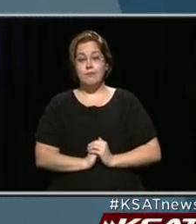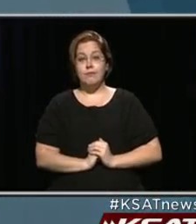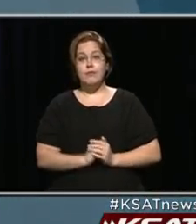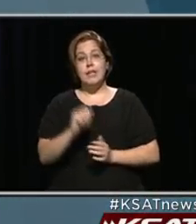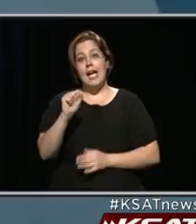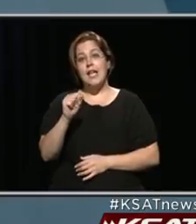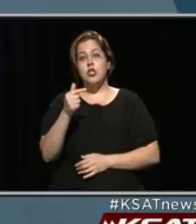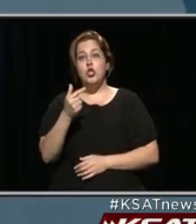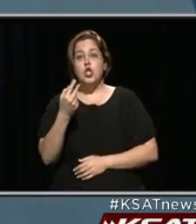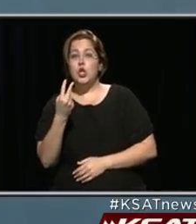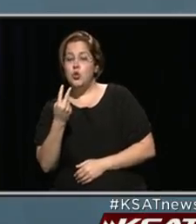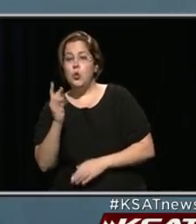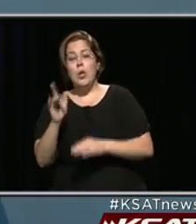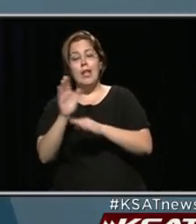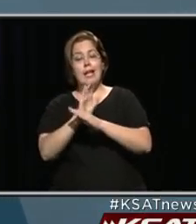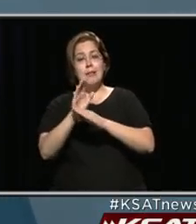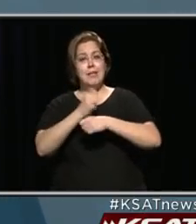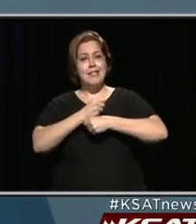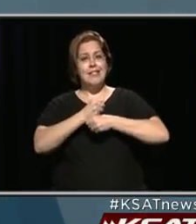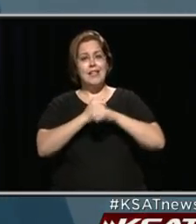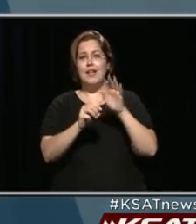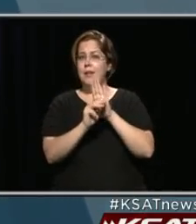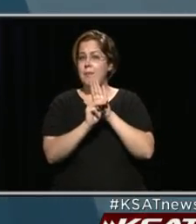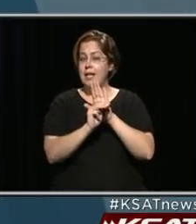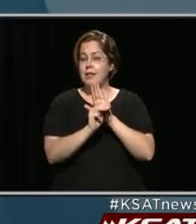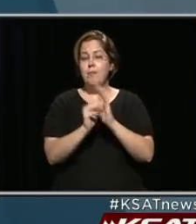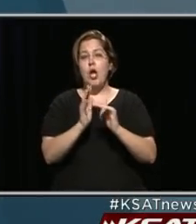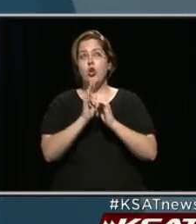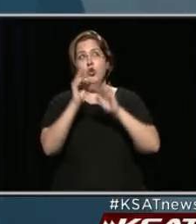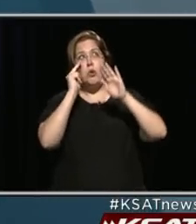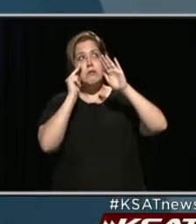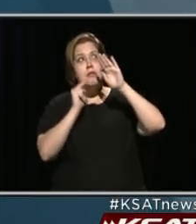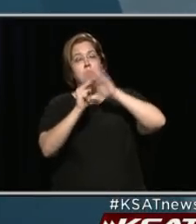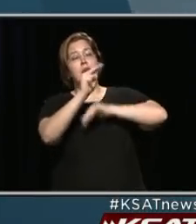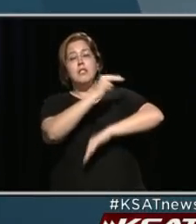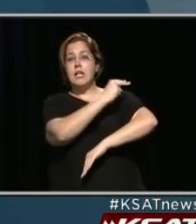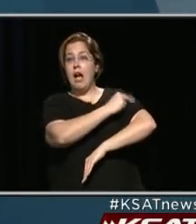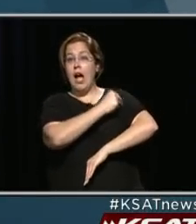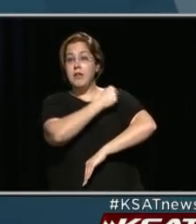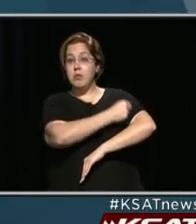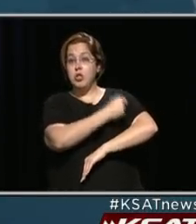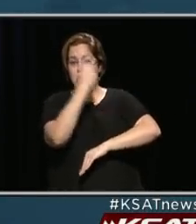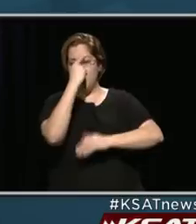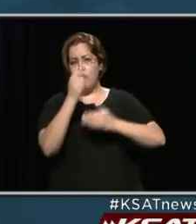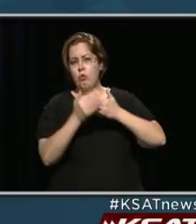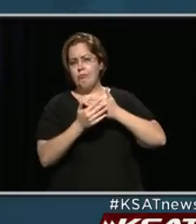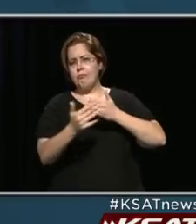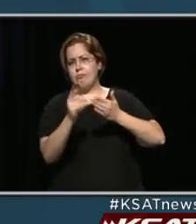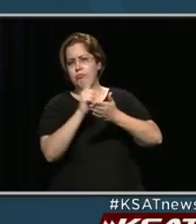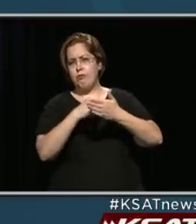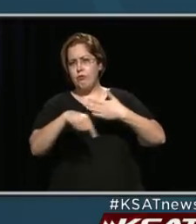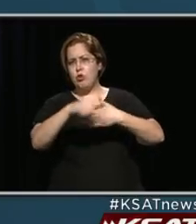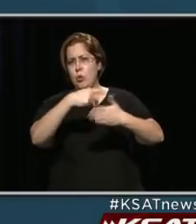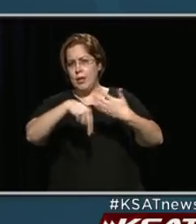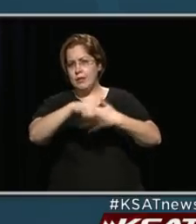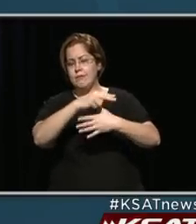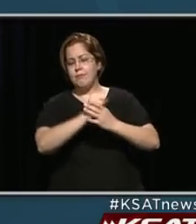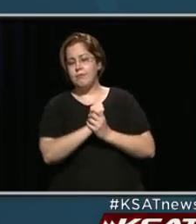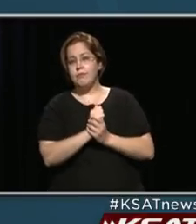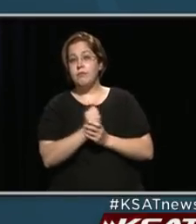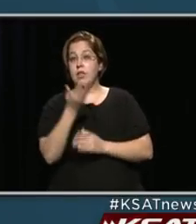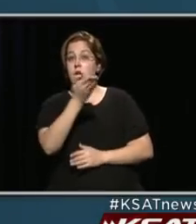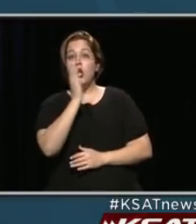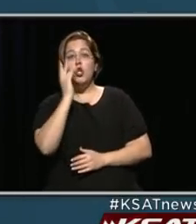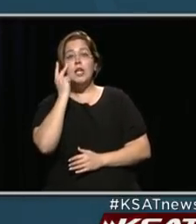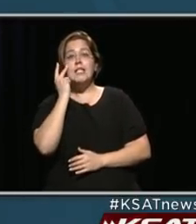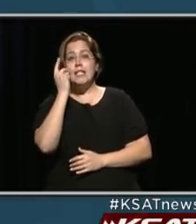SG-2 is a company that produces a model showing projected hospitalizations over the next few weeks. On this graphic, you'll